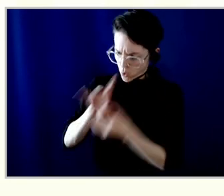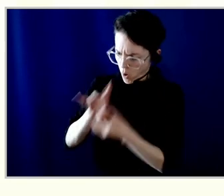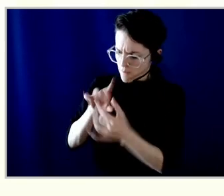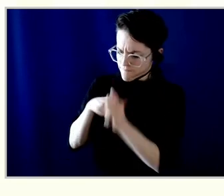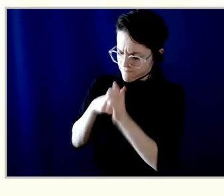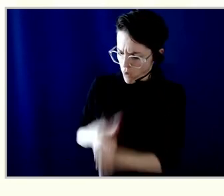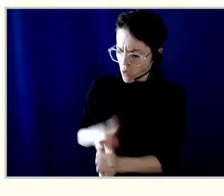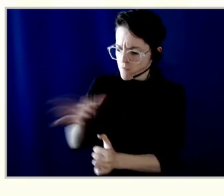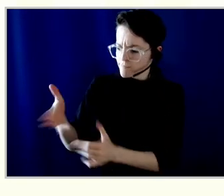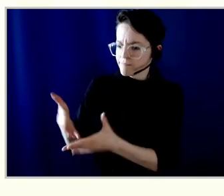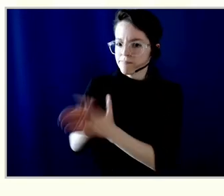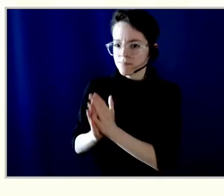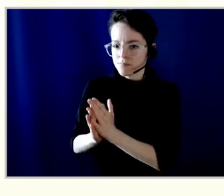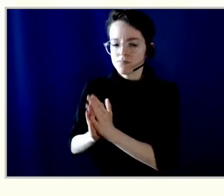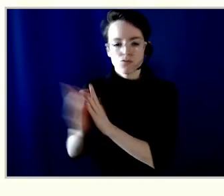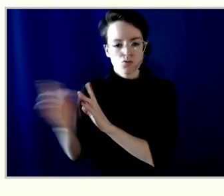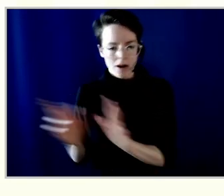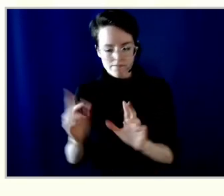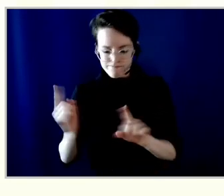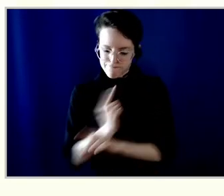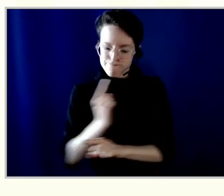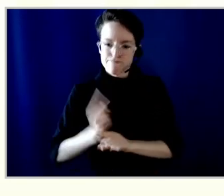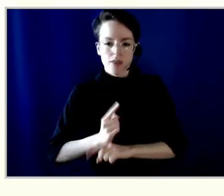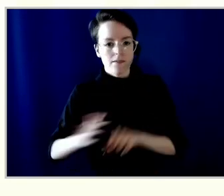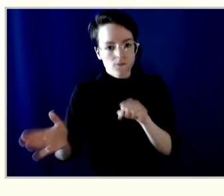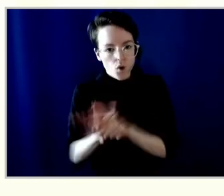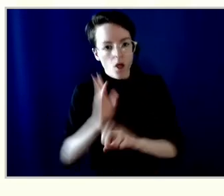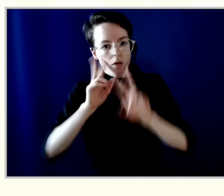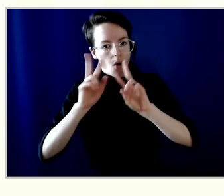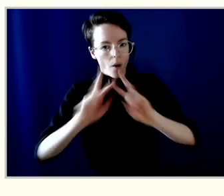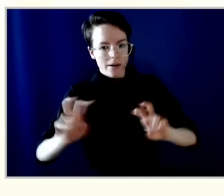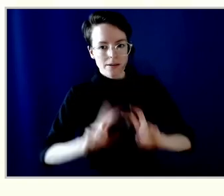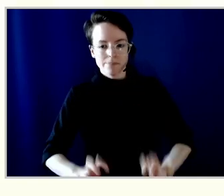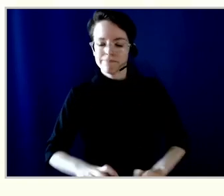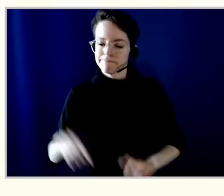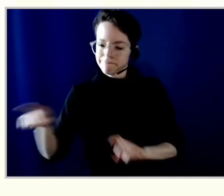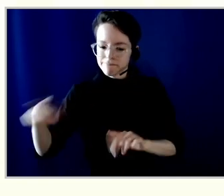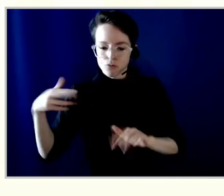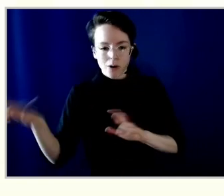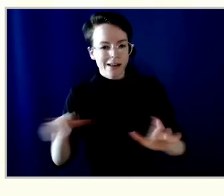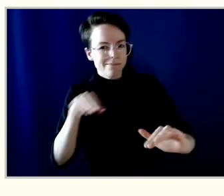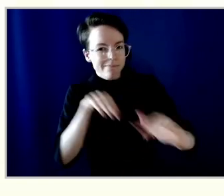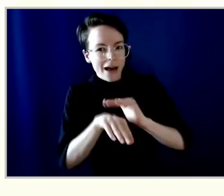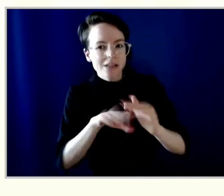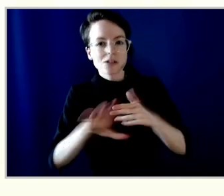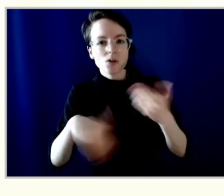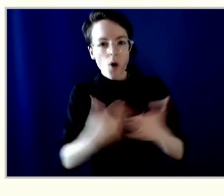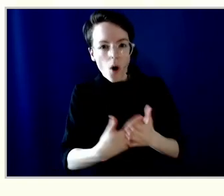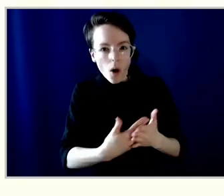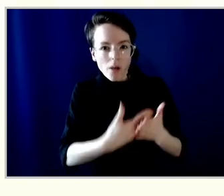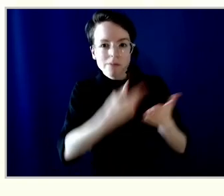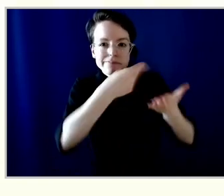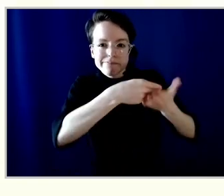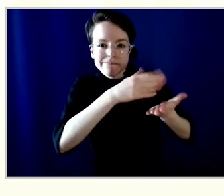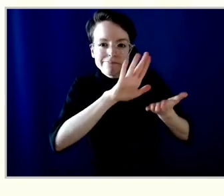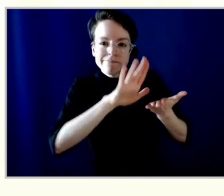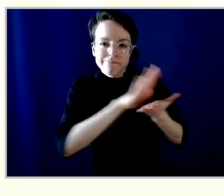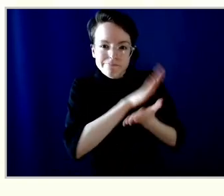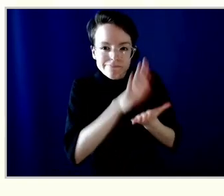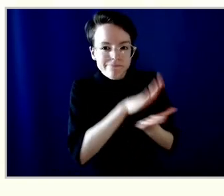their audits, being provided with full access to Vancity's books and records during their audits and